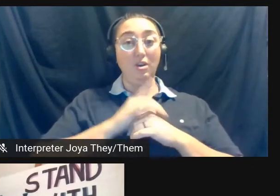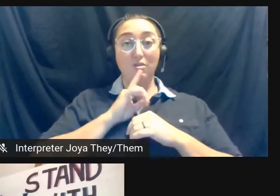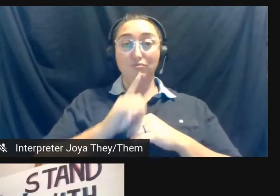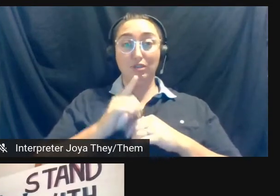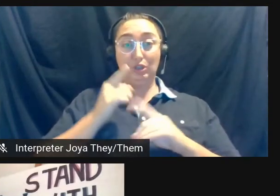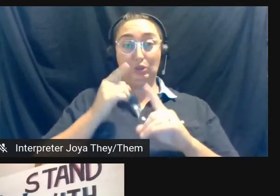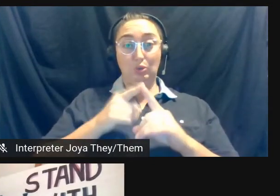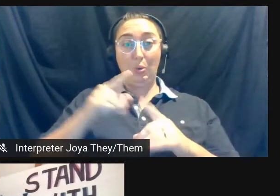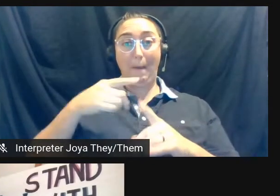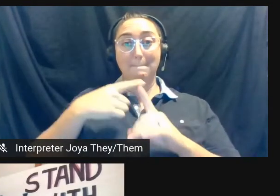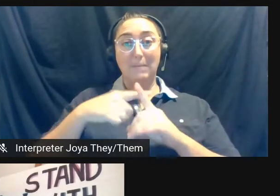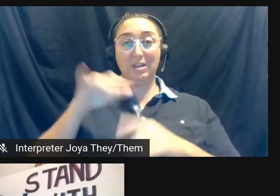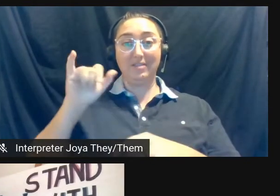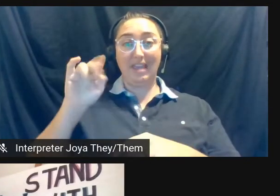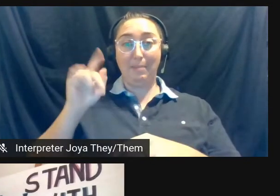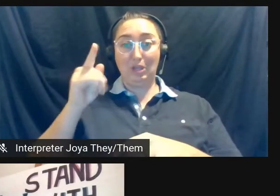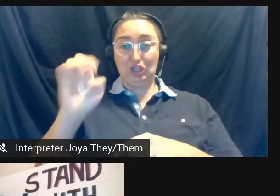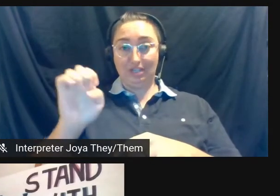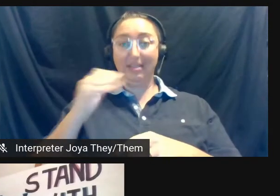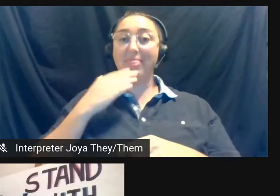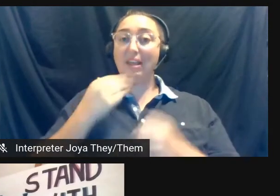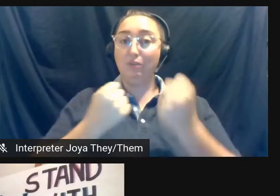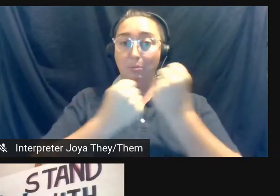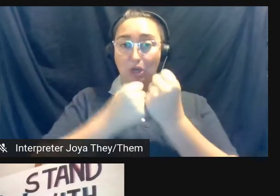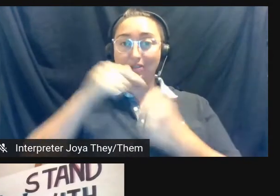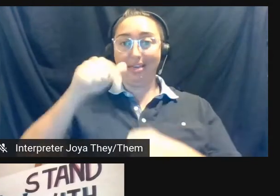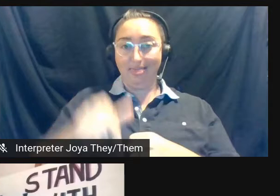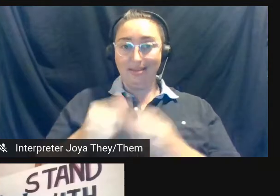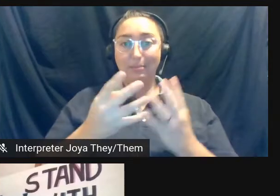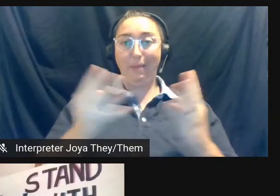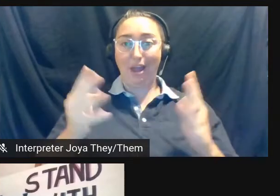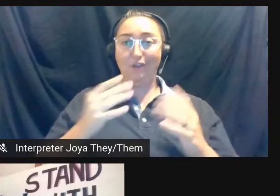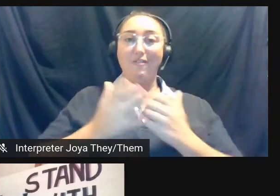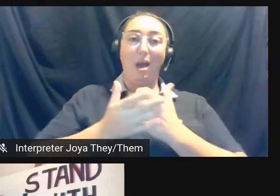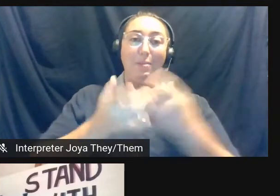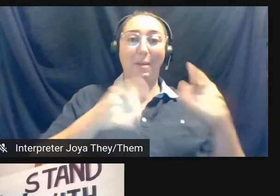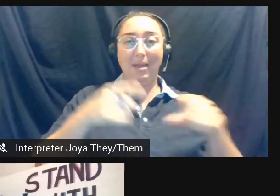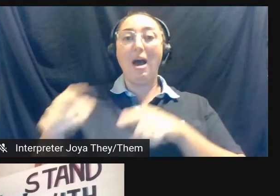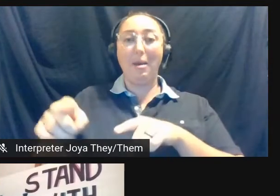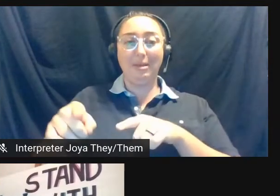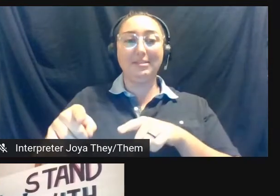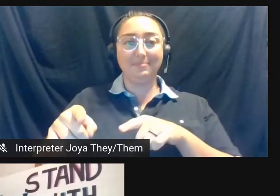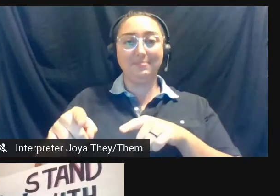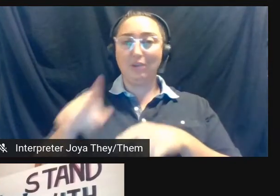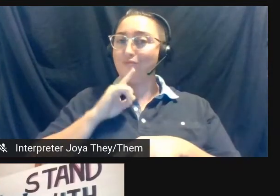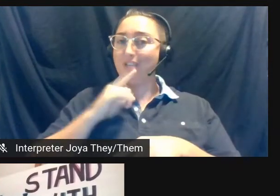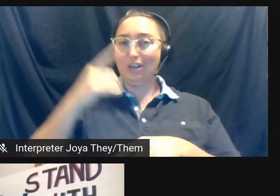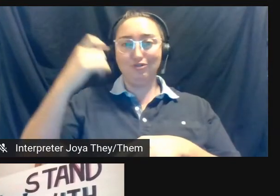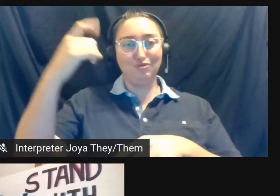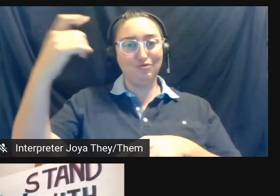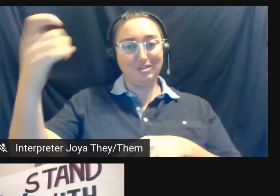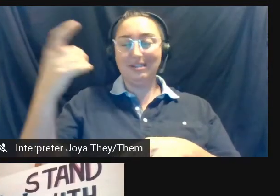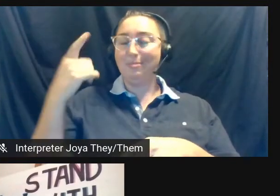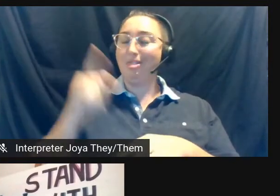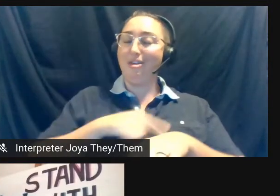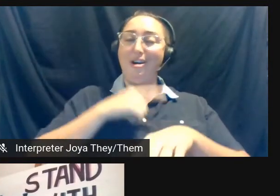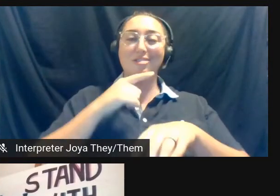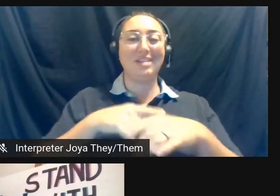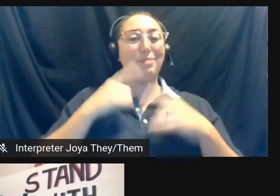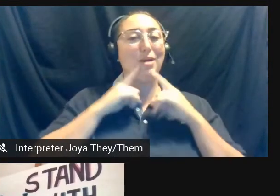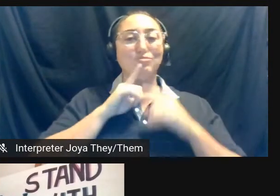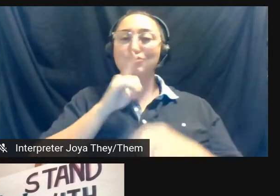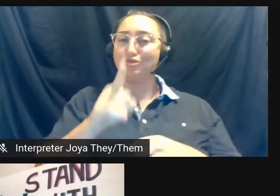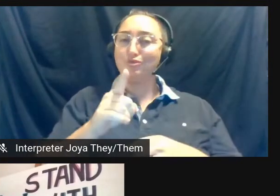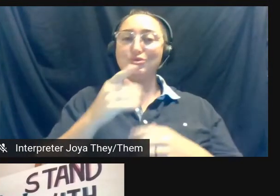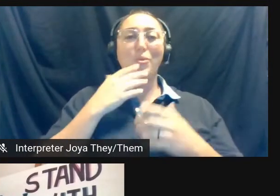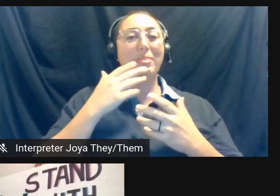Positive Images. Thank you for sponsoring this panel and for helping us make it happen. This has been a dream of ours come true. So thank you on